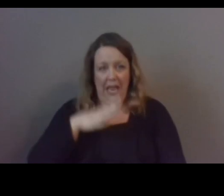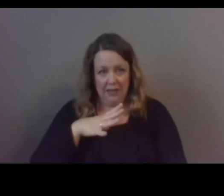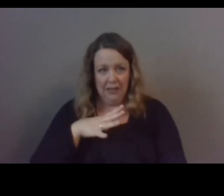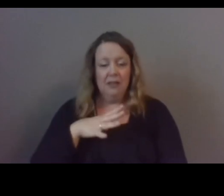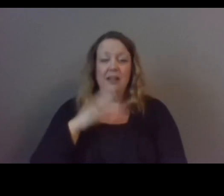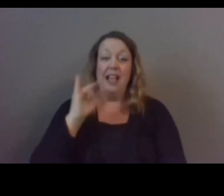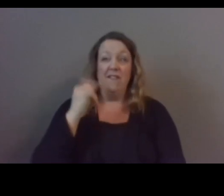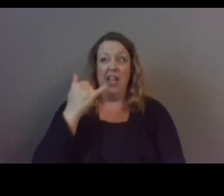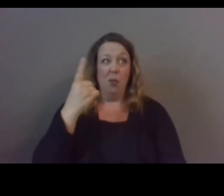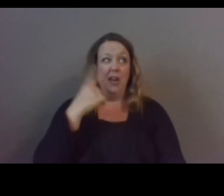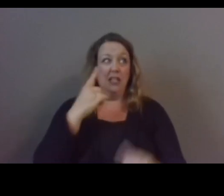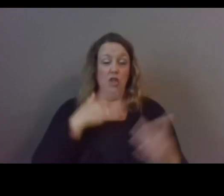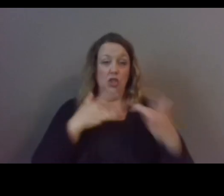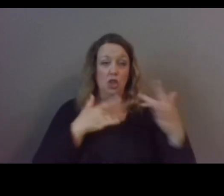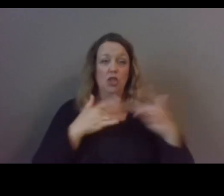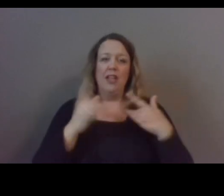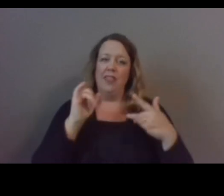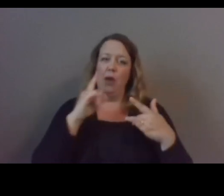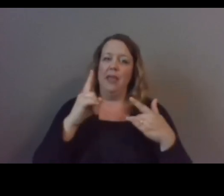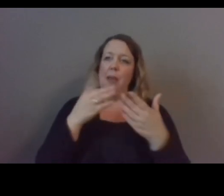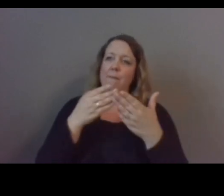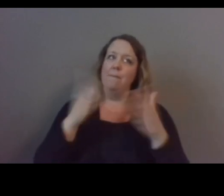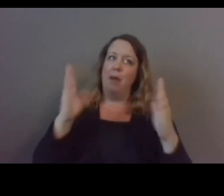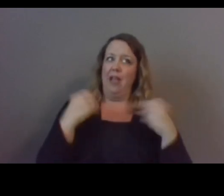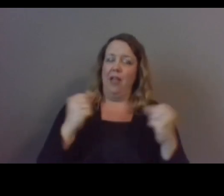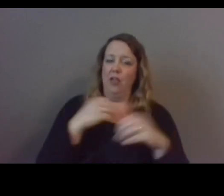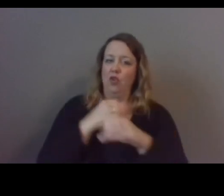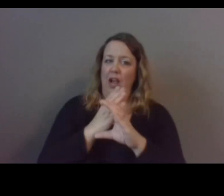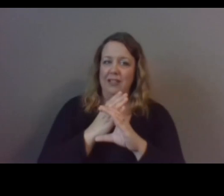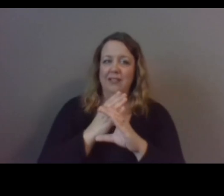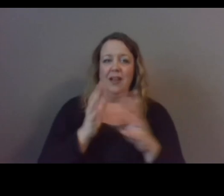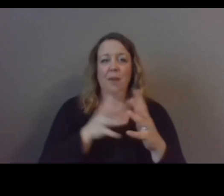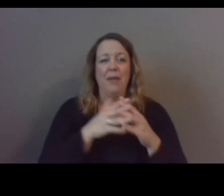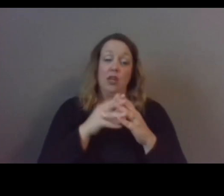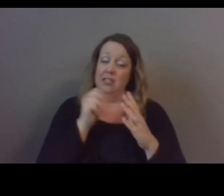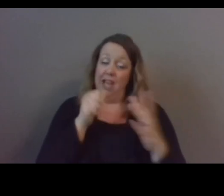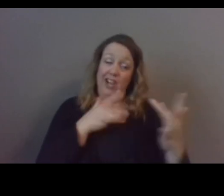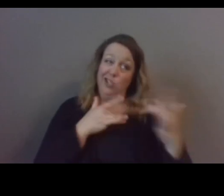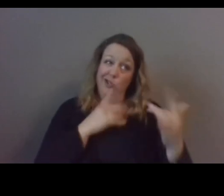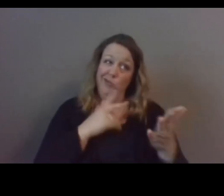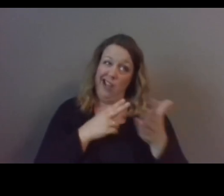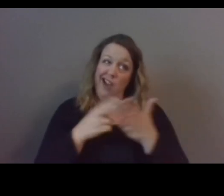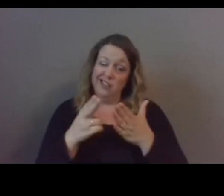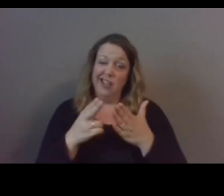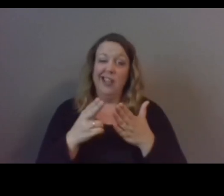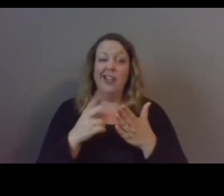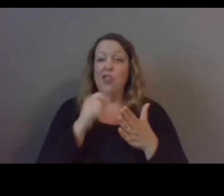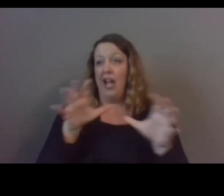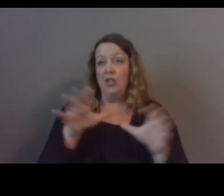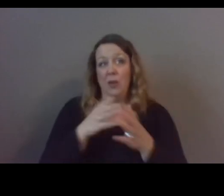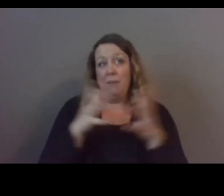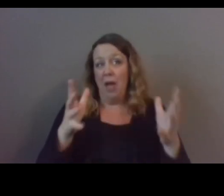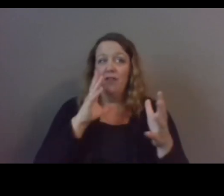crisis unfortunately america is not concerned because they're not doing much in terms of for instance funding and resources